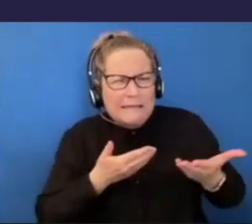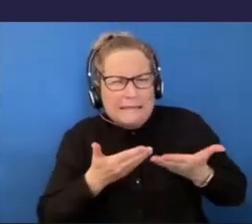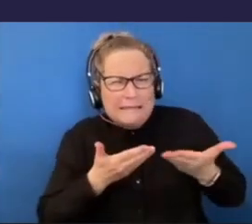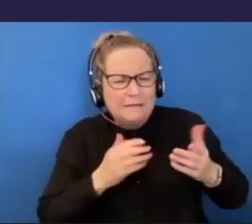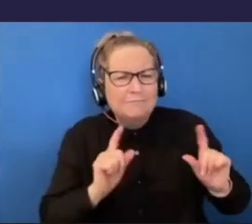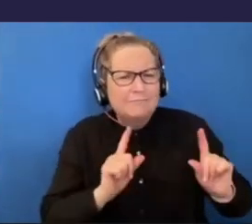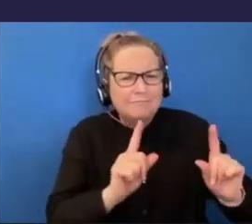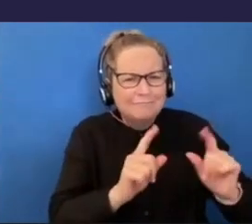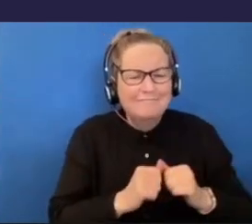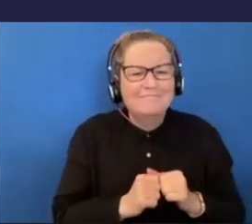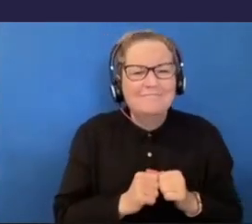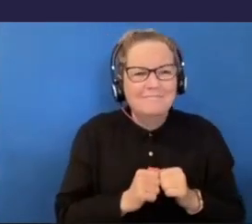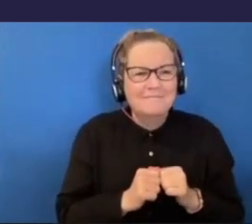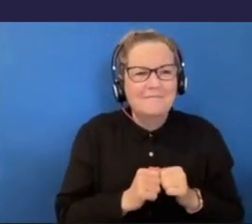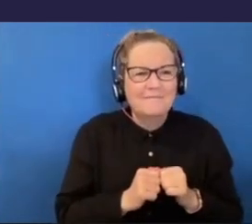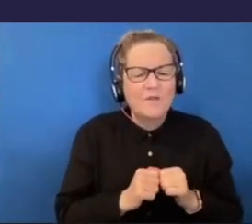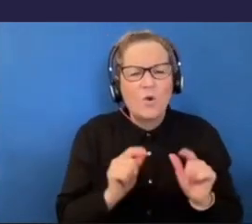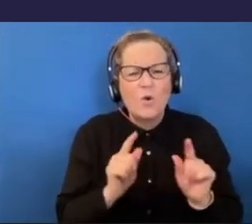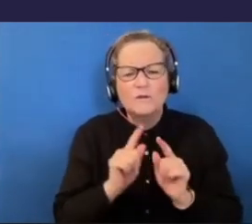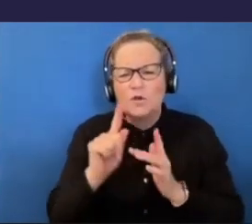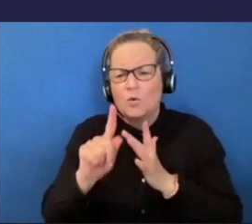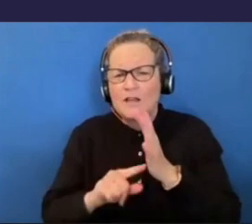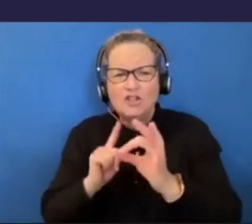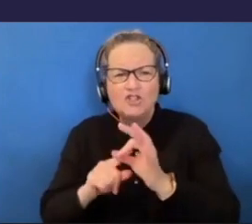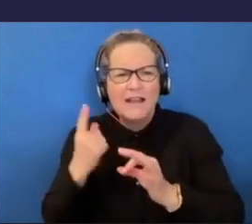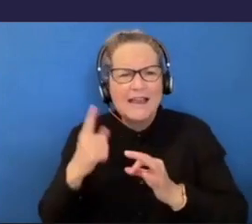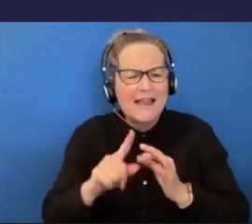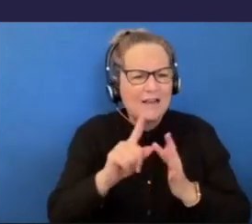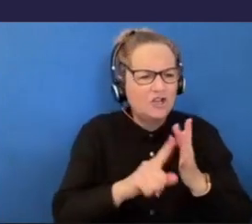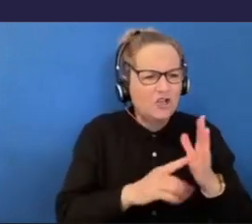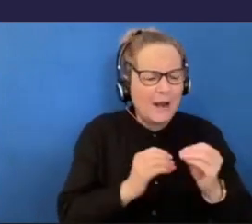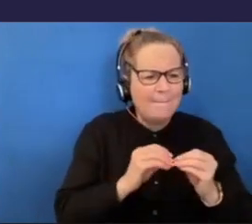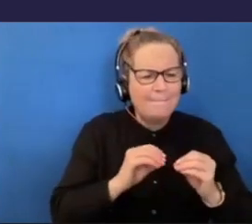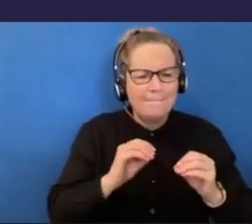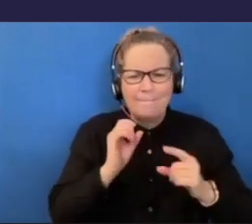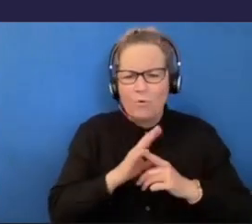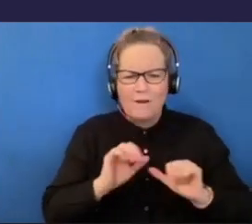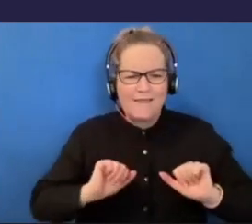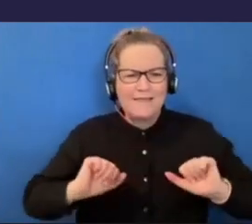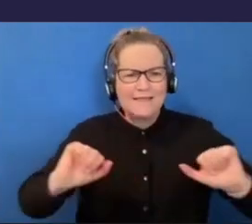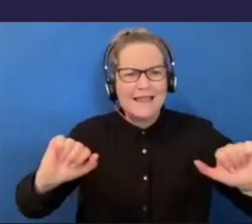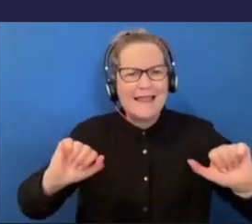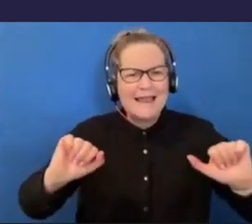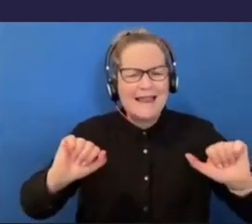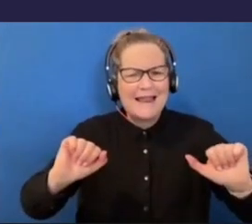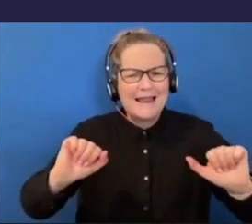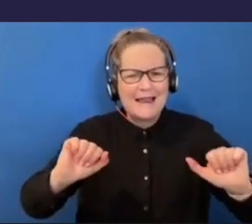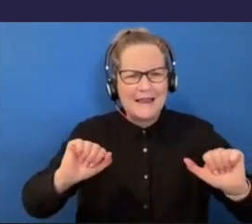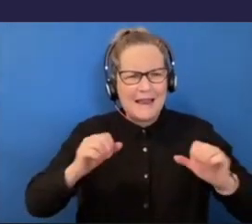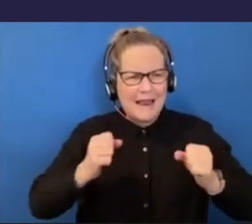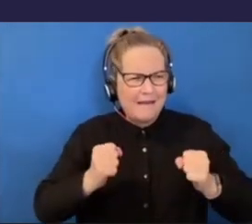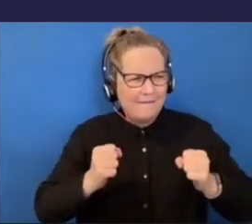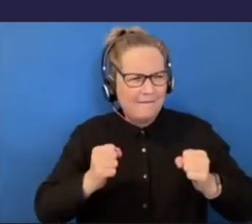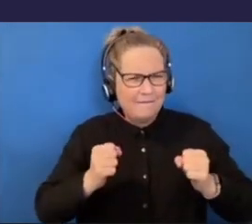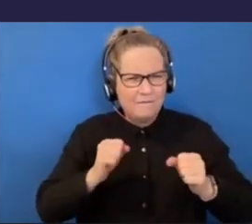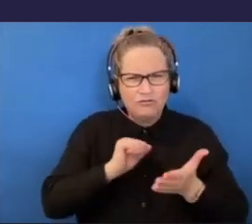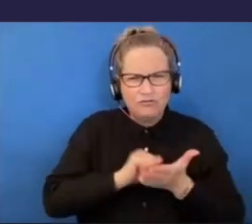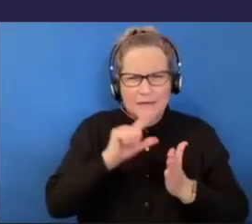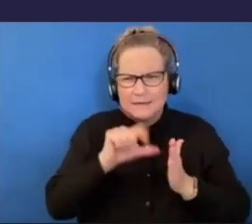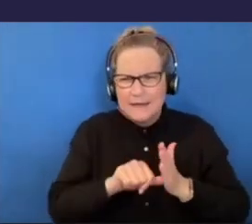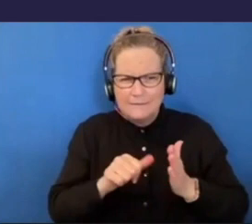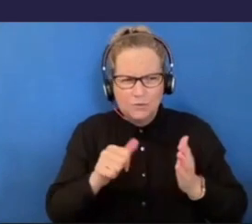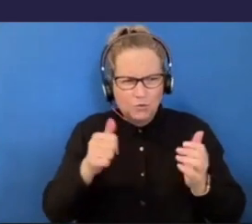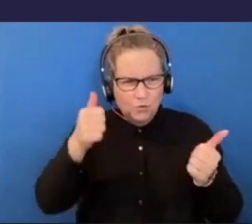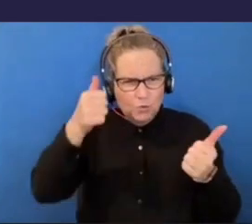for Jackie and Jacob to kind of have space to get to know each other and build a relationship while they were living